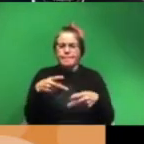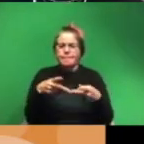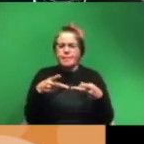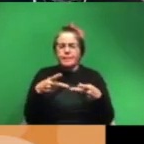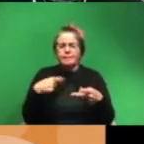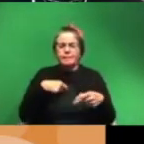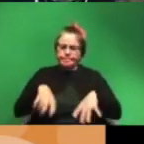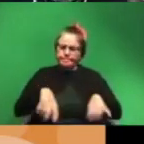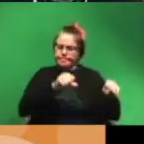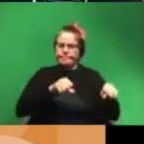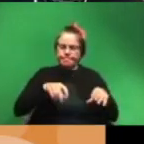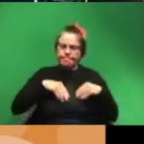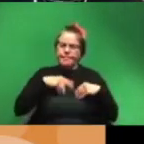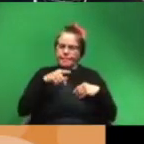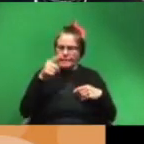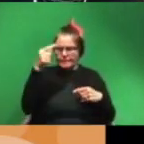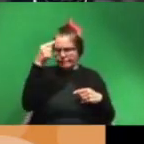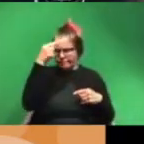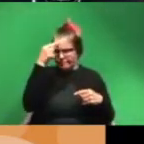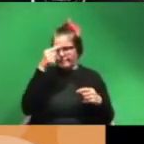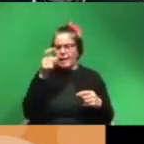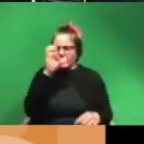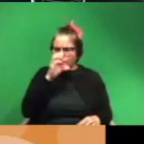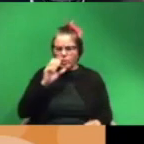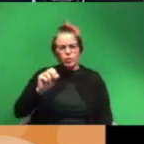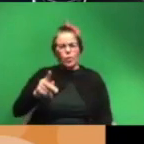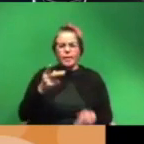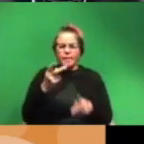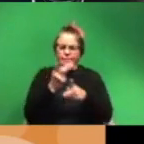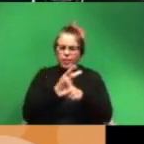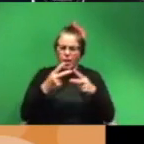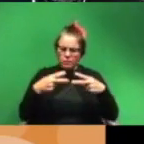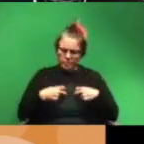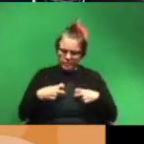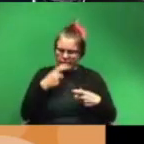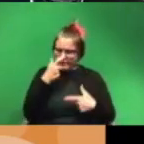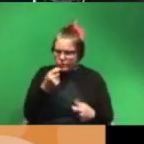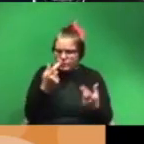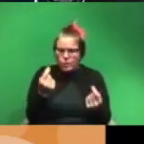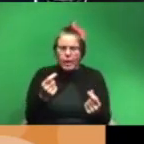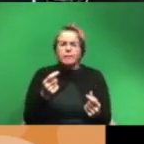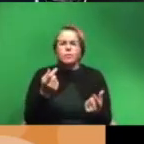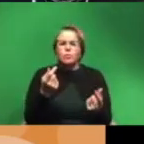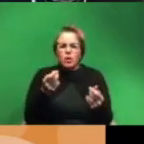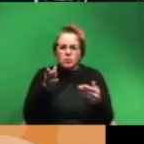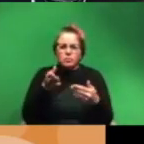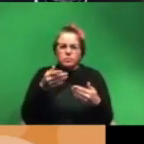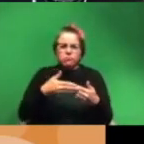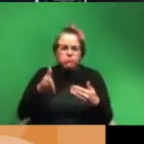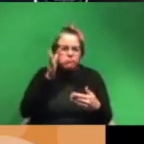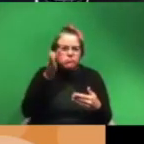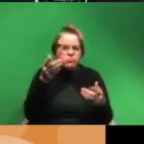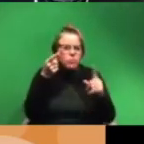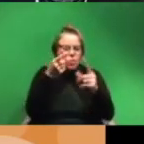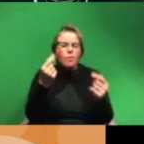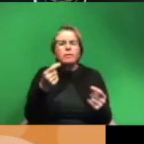this mentality that exploring is okay you know like figure out what you're interested in what you want to do and that's really okay to do but if